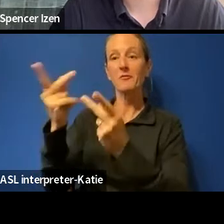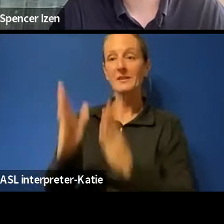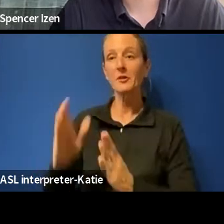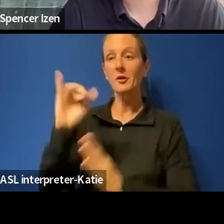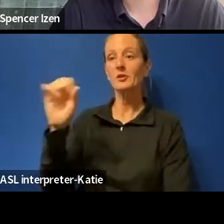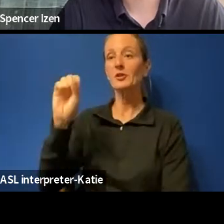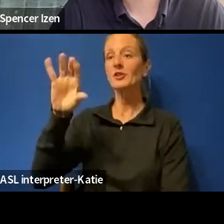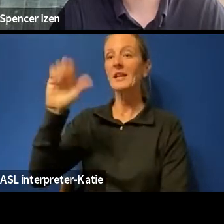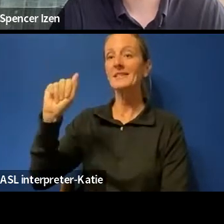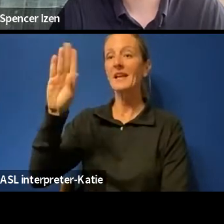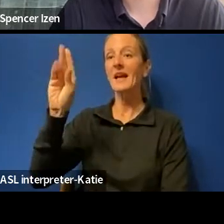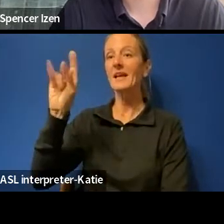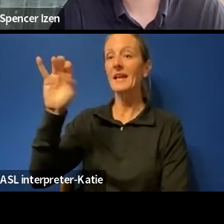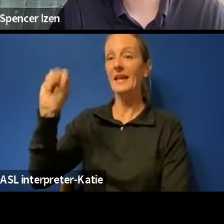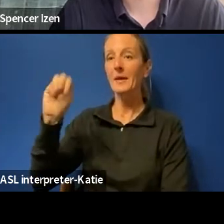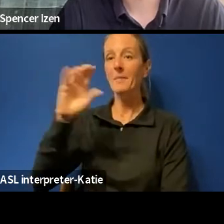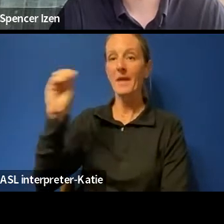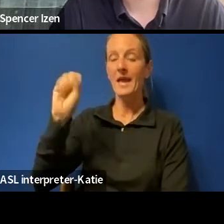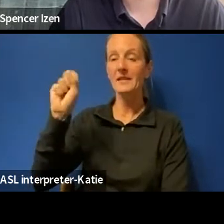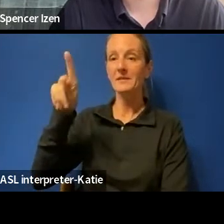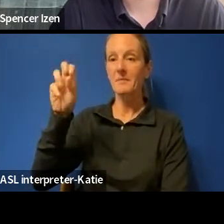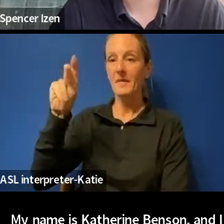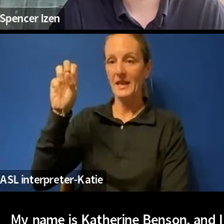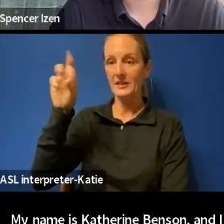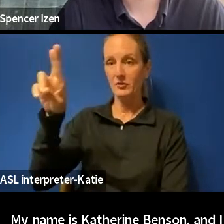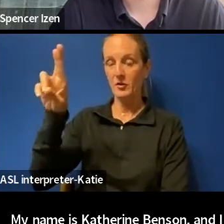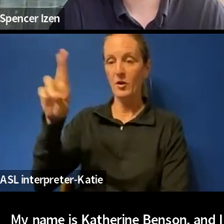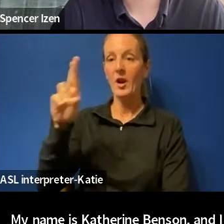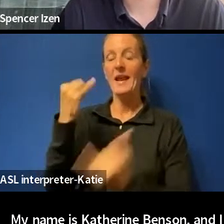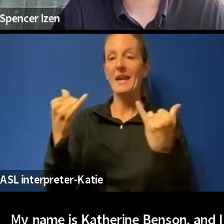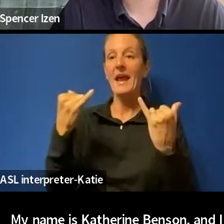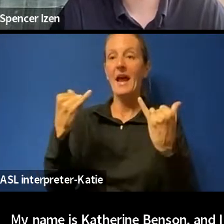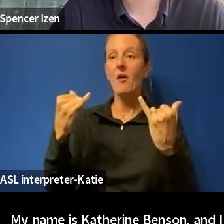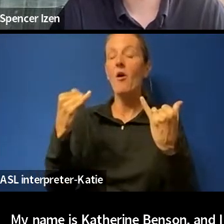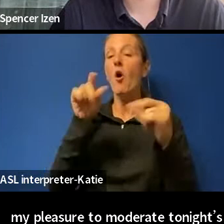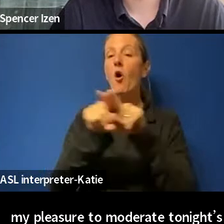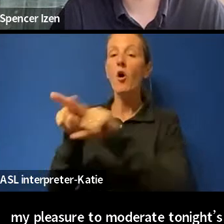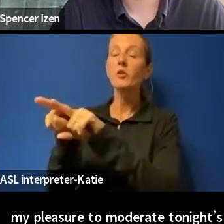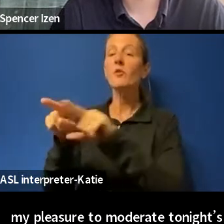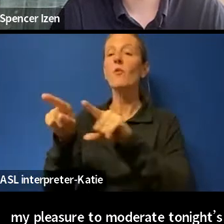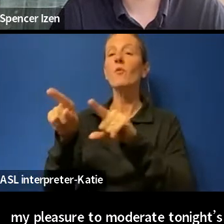who are the editor chief and the managing editor of the Griffin's Nest student newspaper.